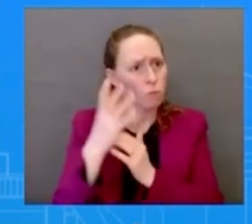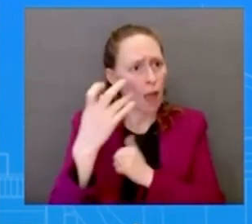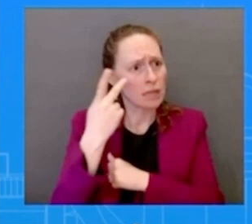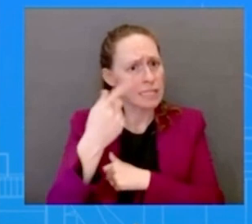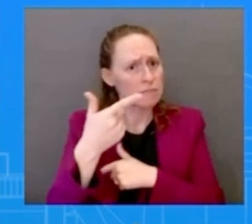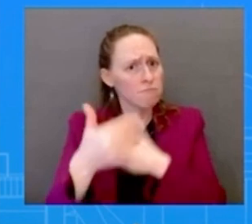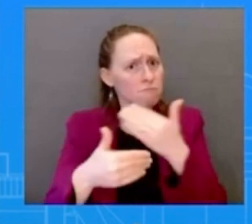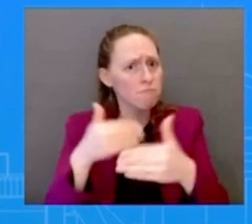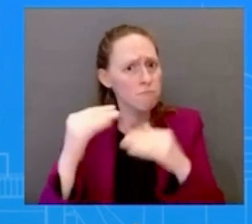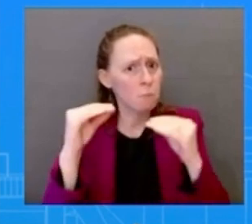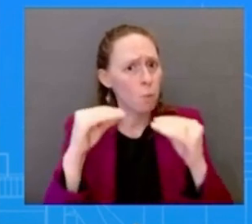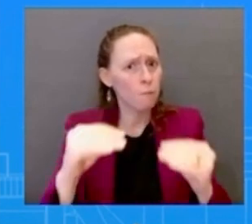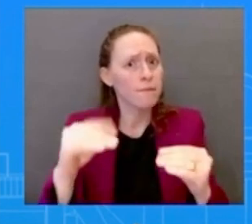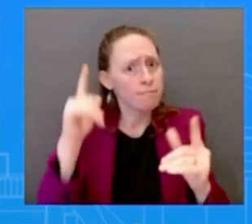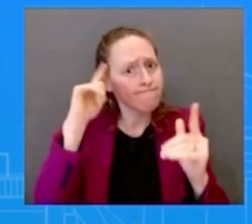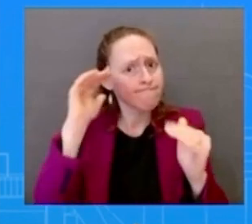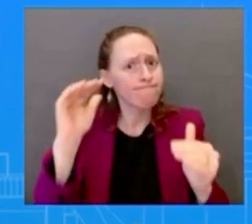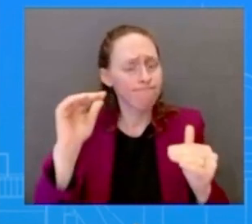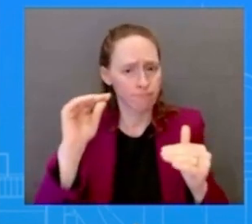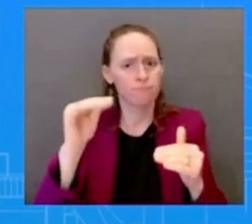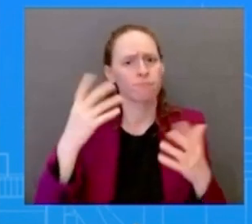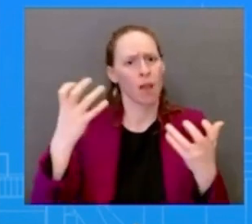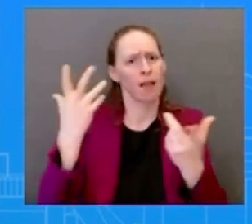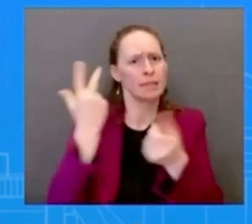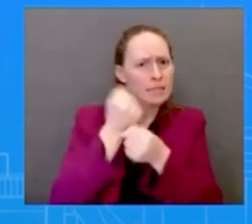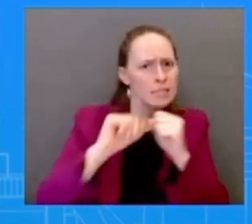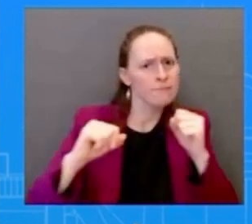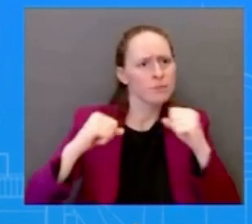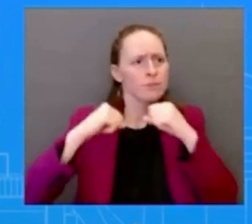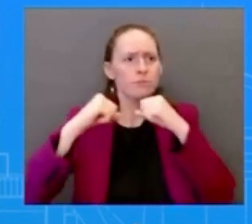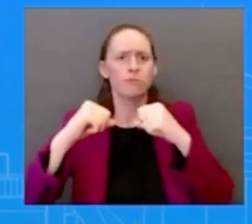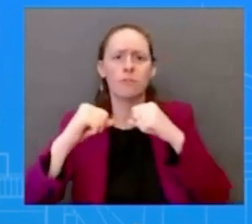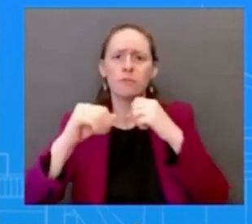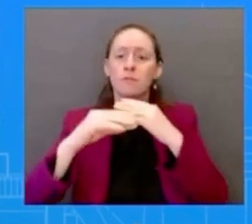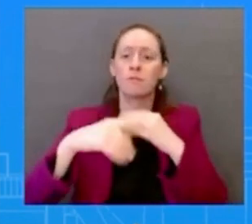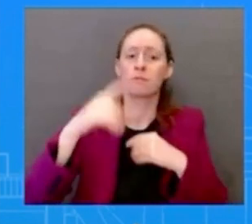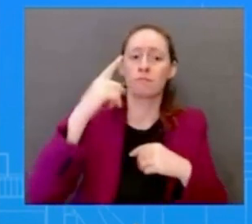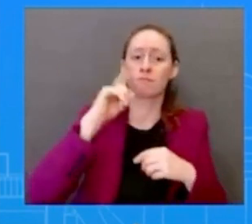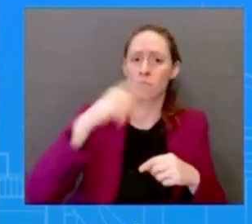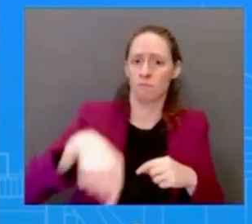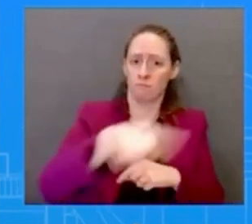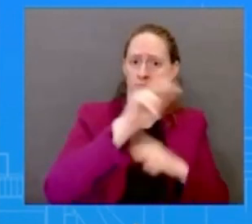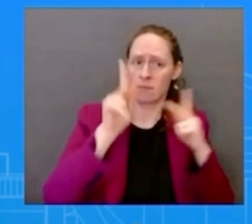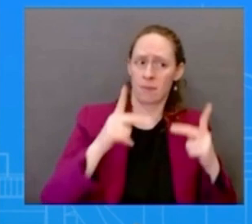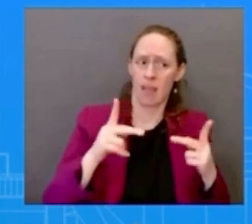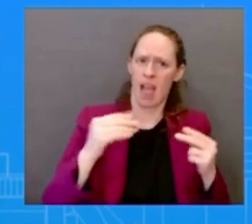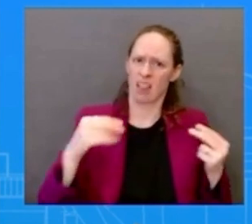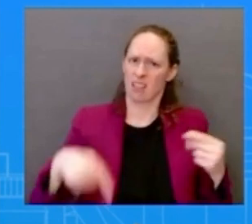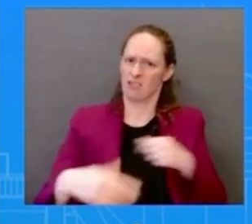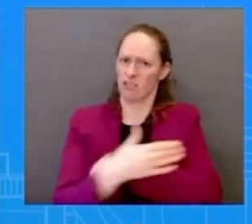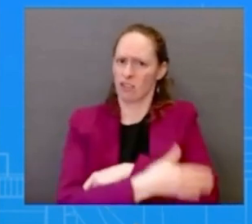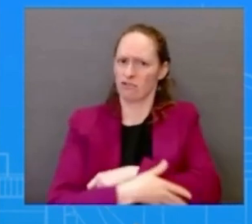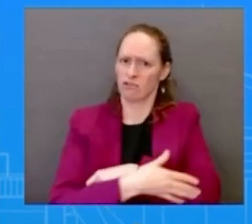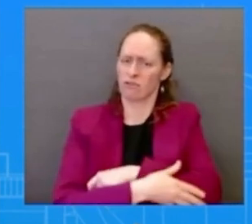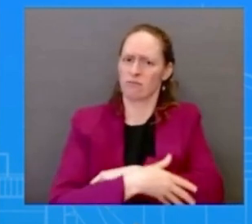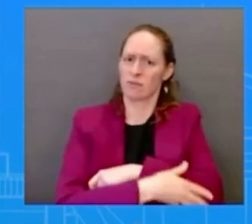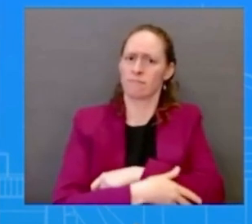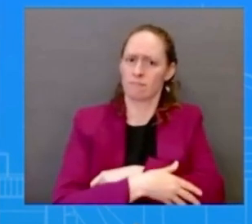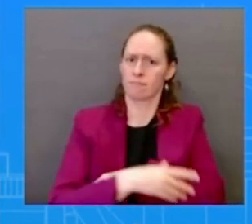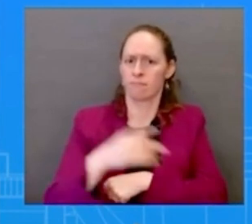security when it comes to our national security that those things are protected and so that has been the president's focus over the last couple of years